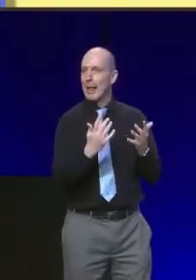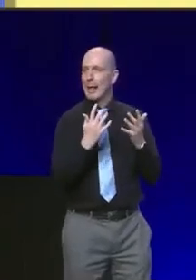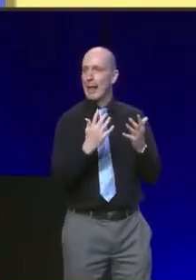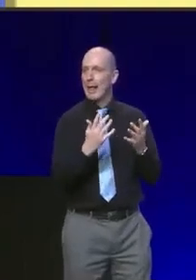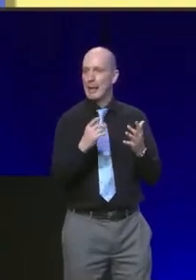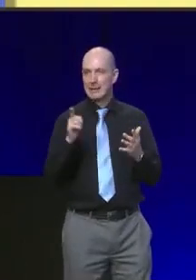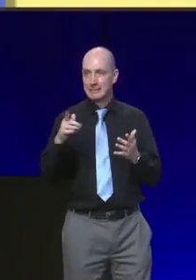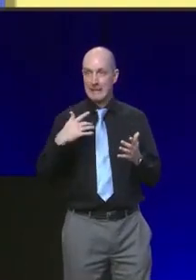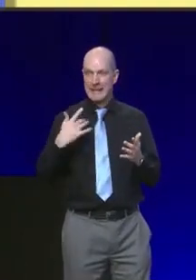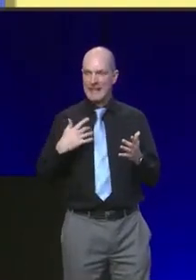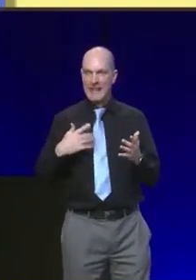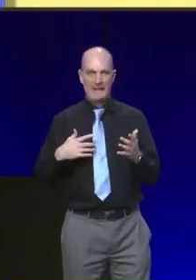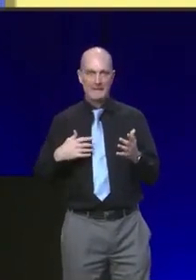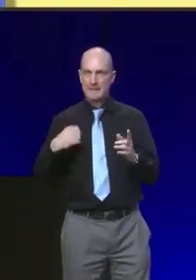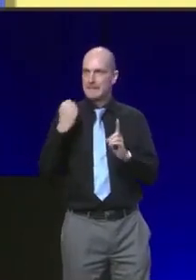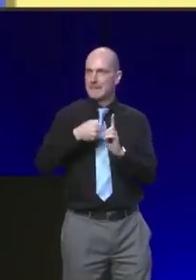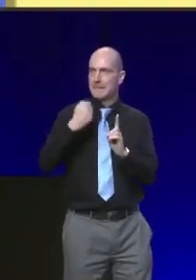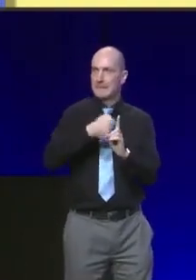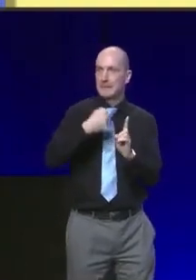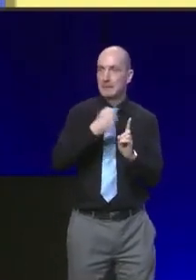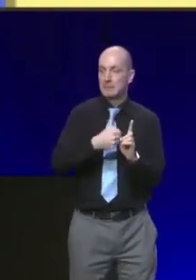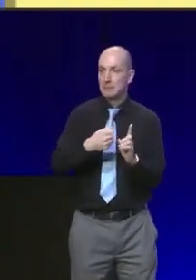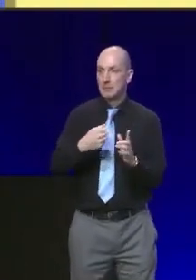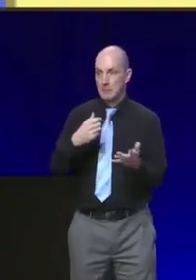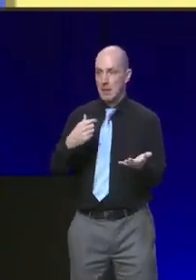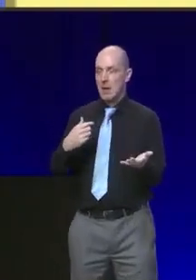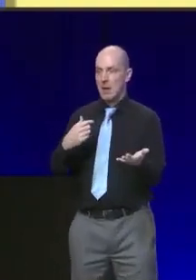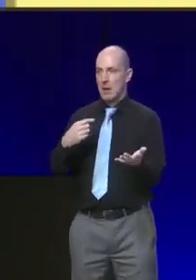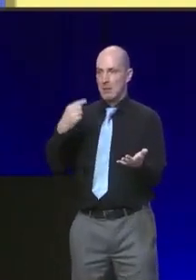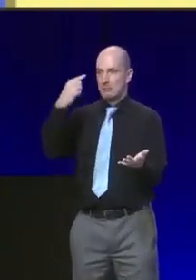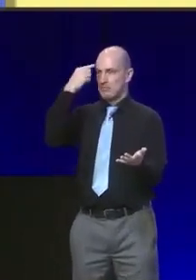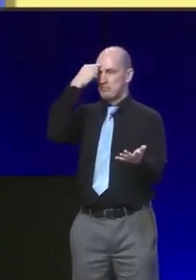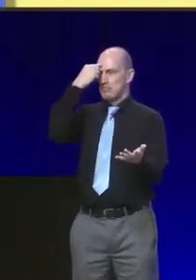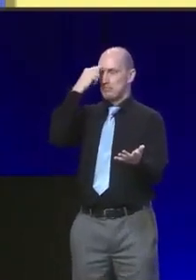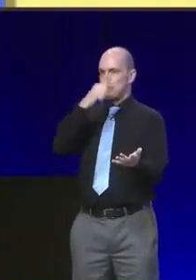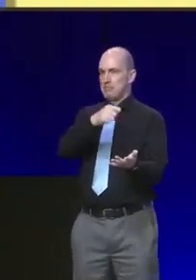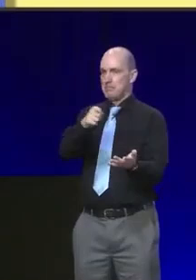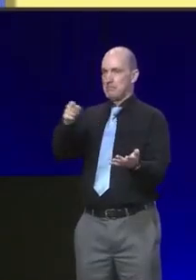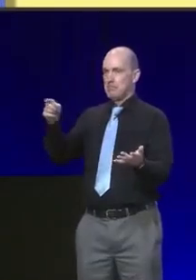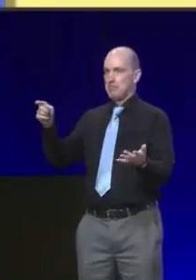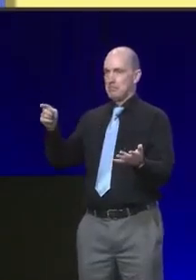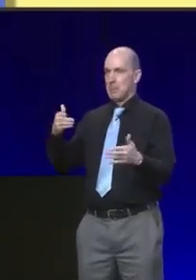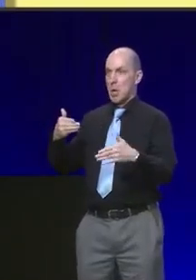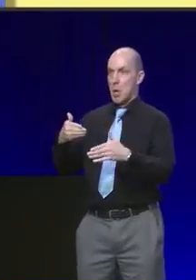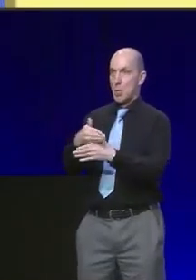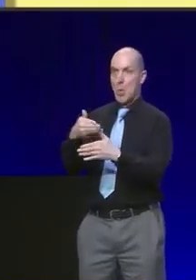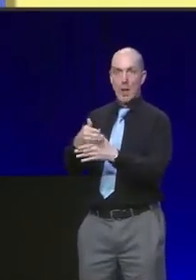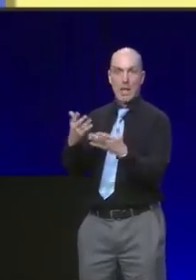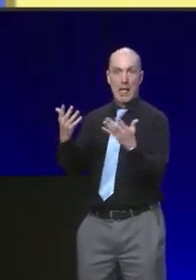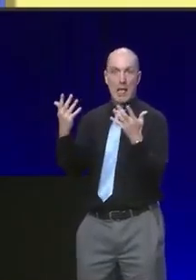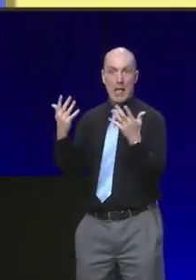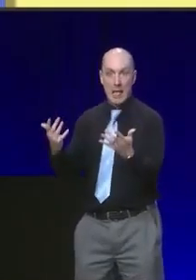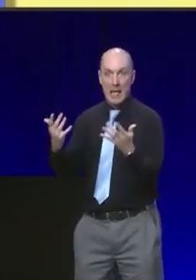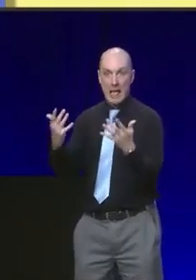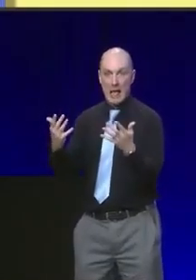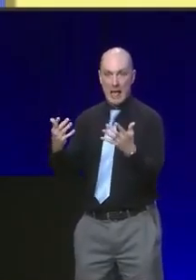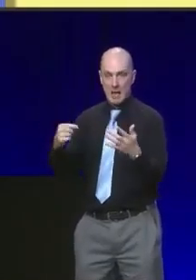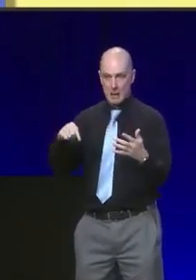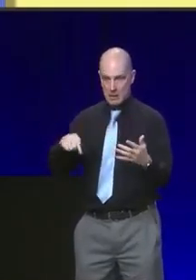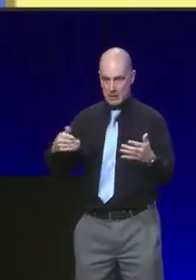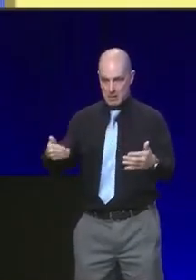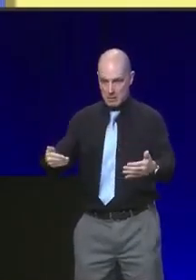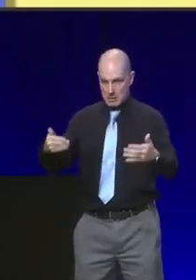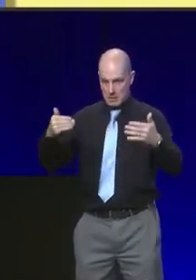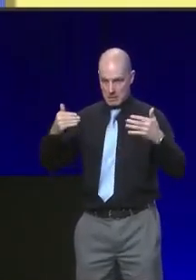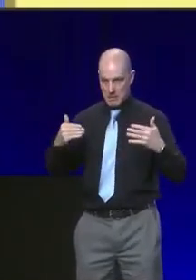But they also knew that without their efforts, without their passion, these goals would never ever be achieved. And they've passed